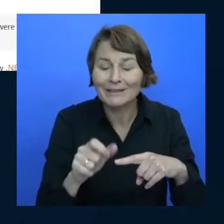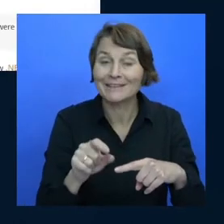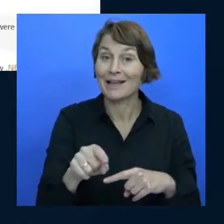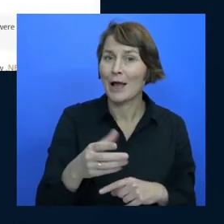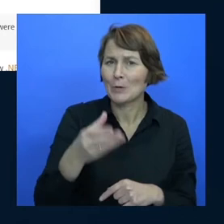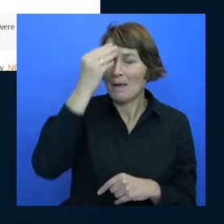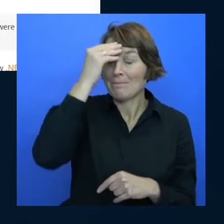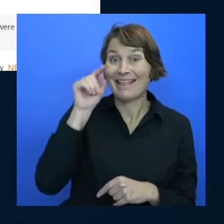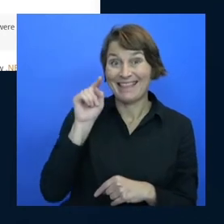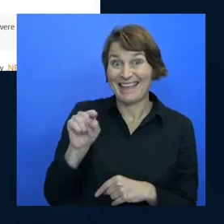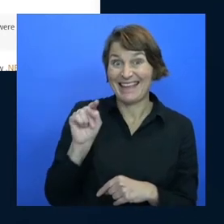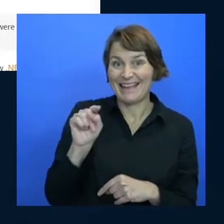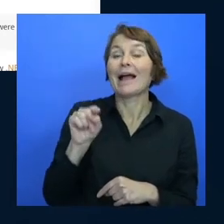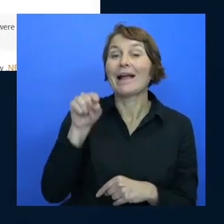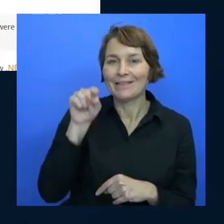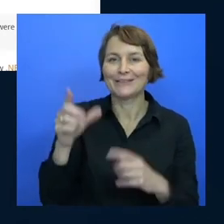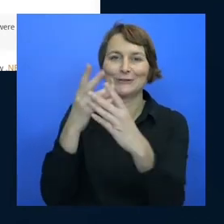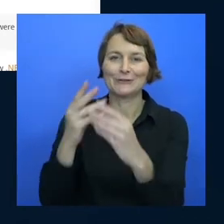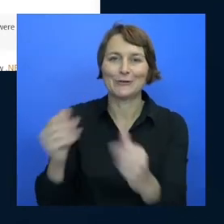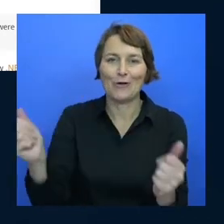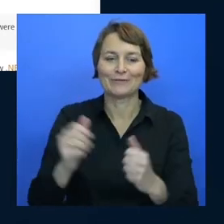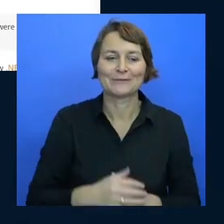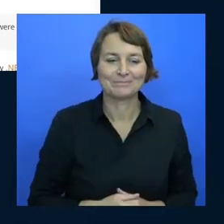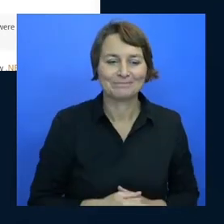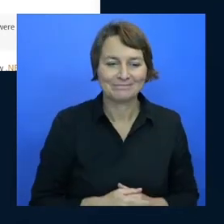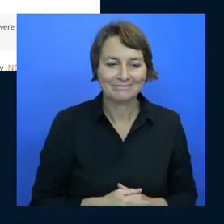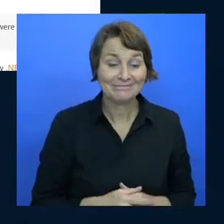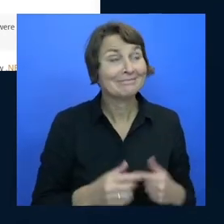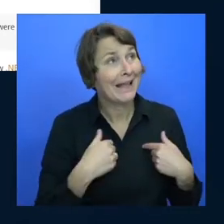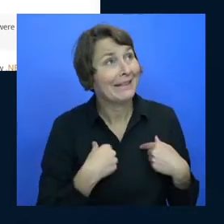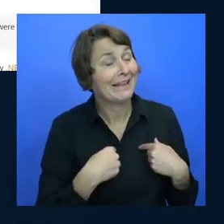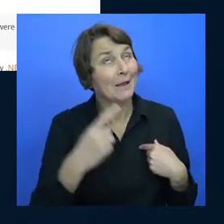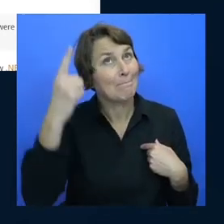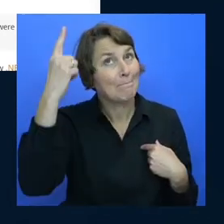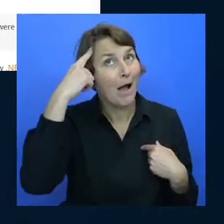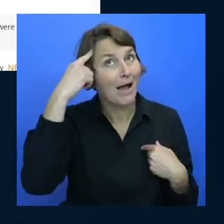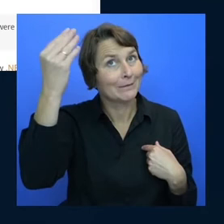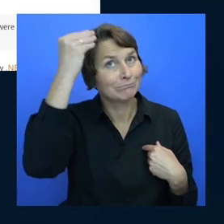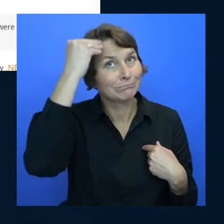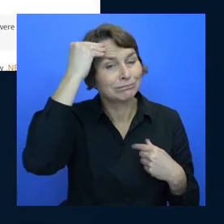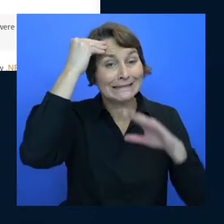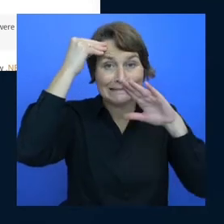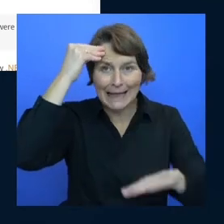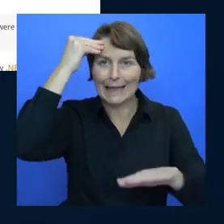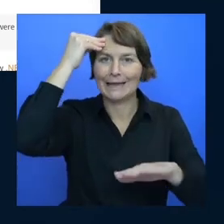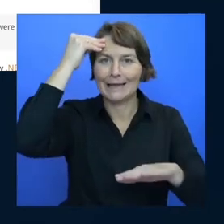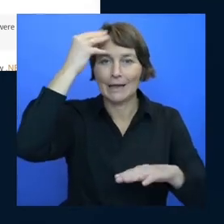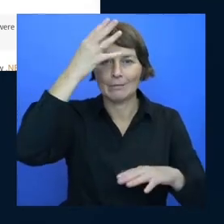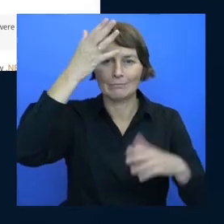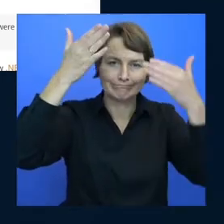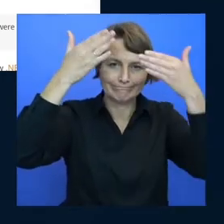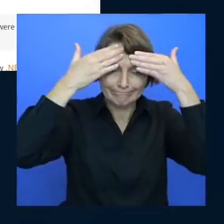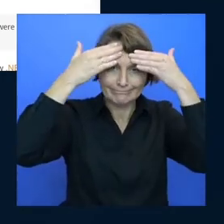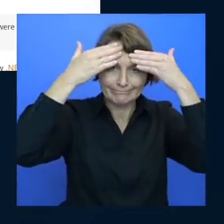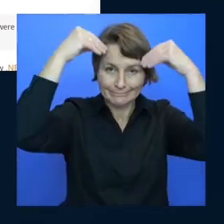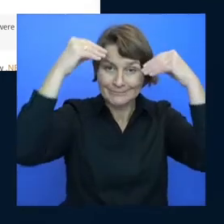trick and it's been in my mind castle forever yeah your mind castle there you go like your sherlock holmes sherlock holmes has a mind castle you